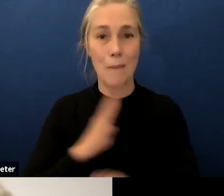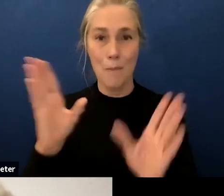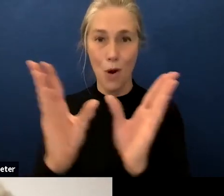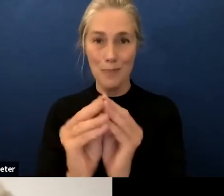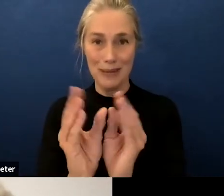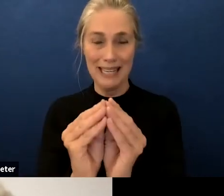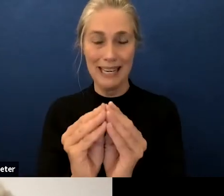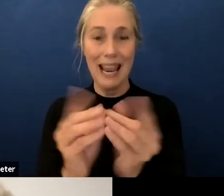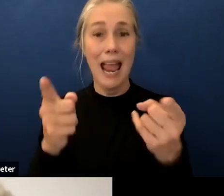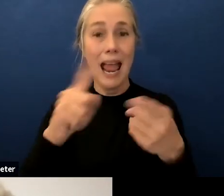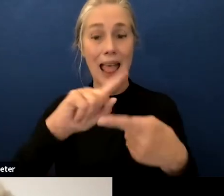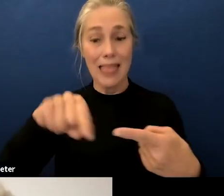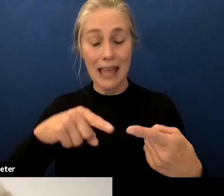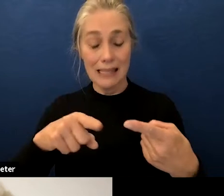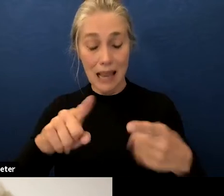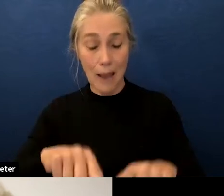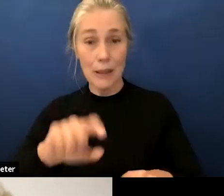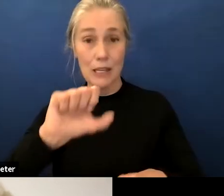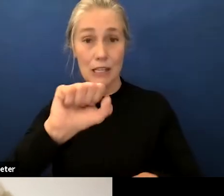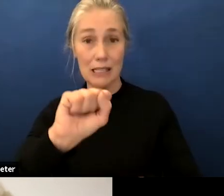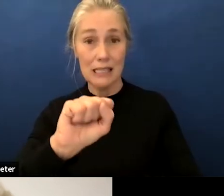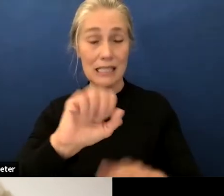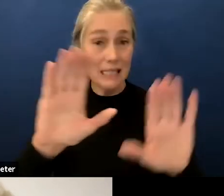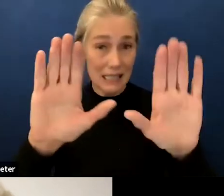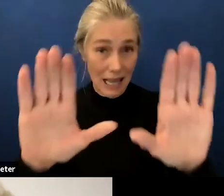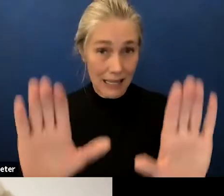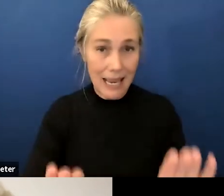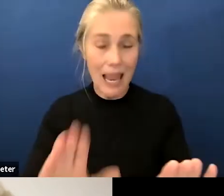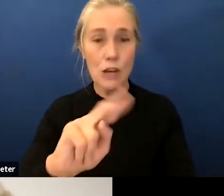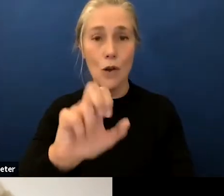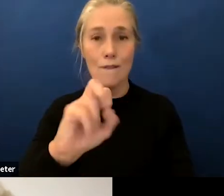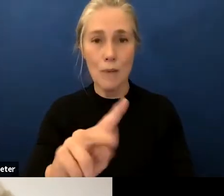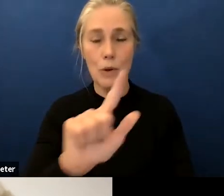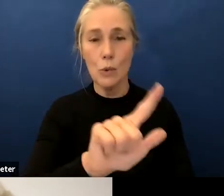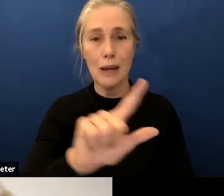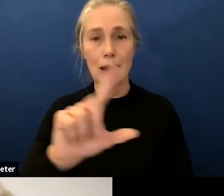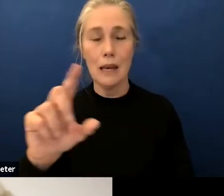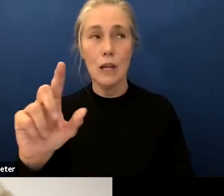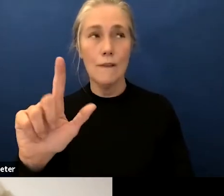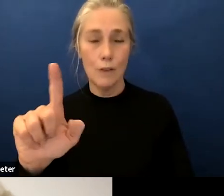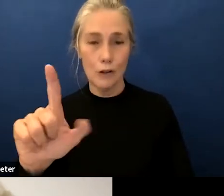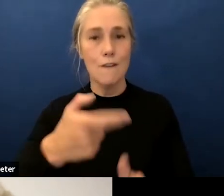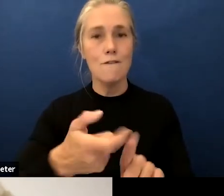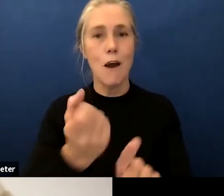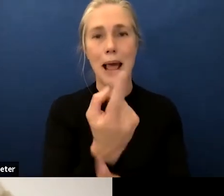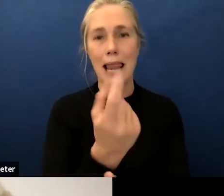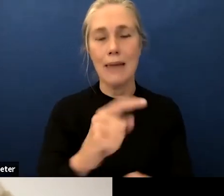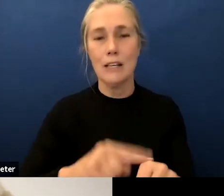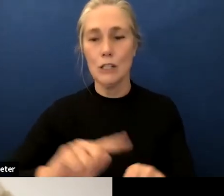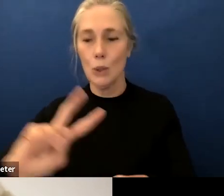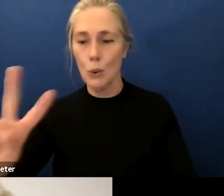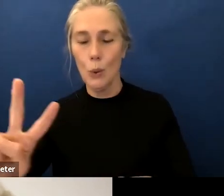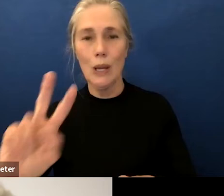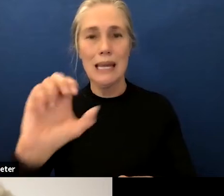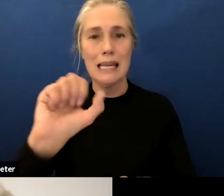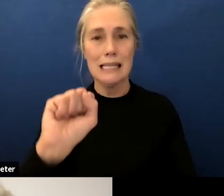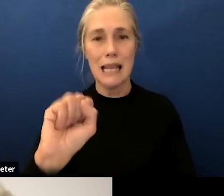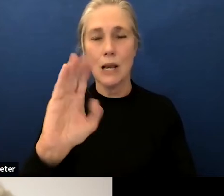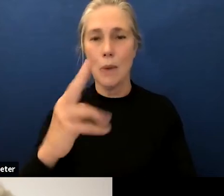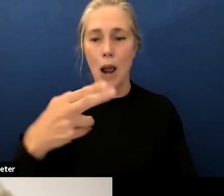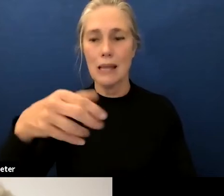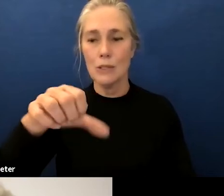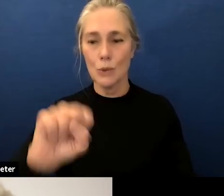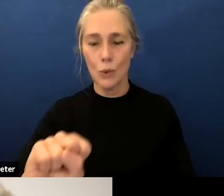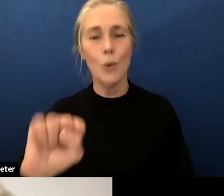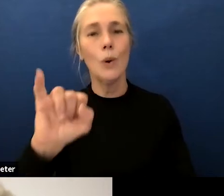it will be on sunday november 21st from 11 to 2 p.m at the san riverville high senior lot and a